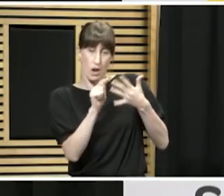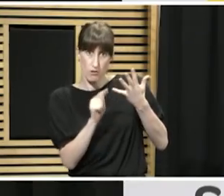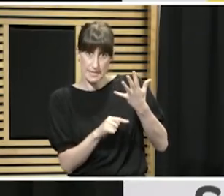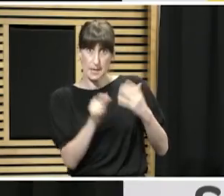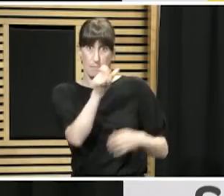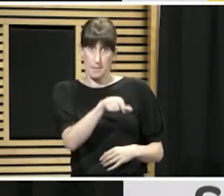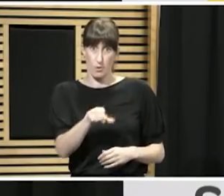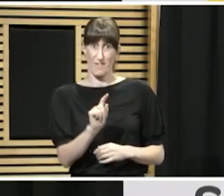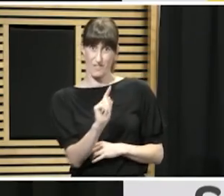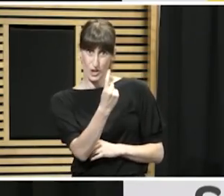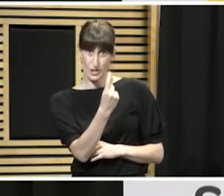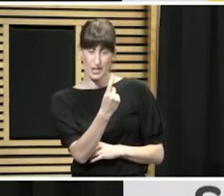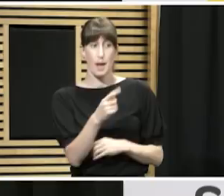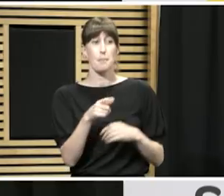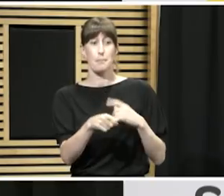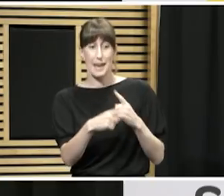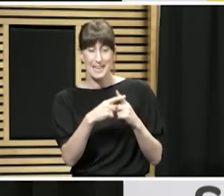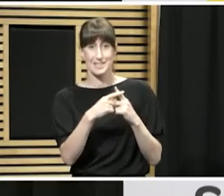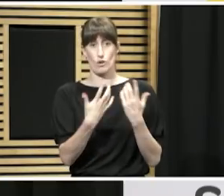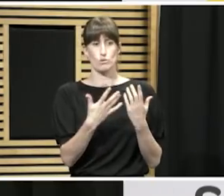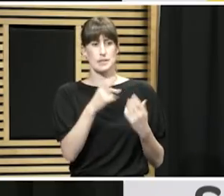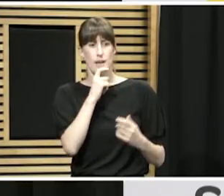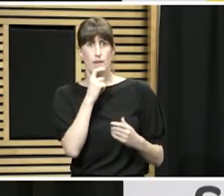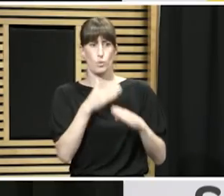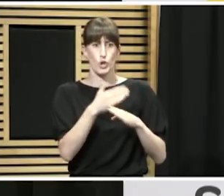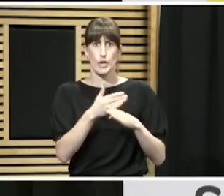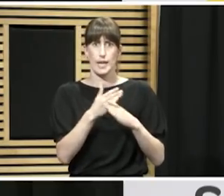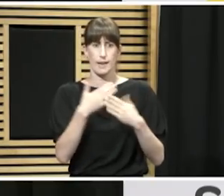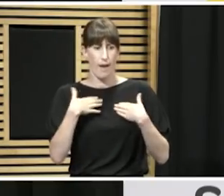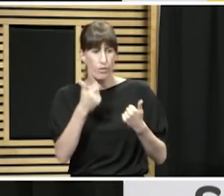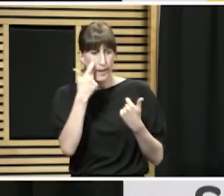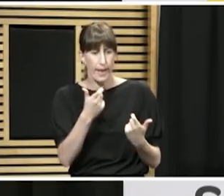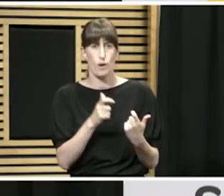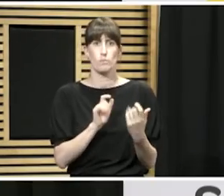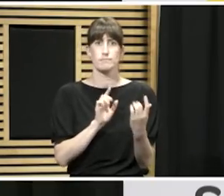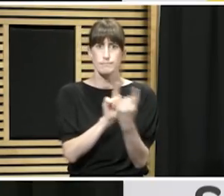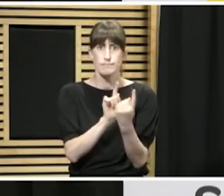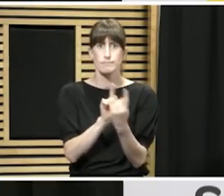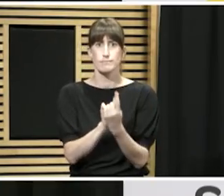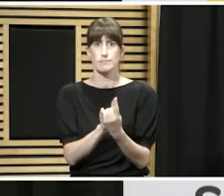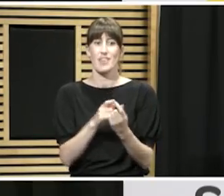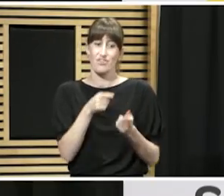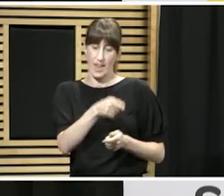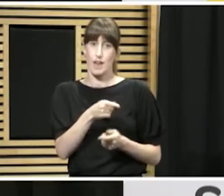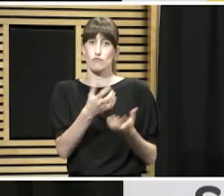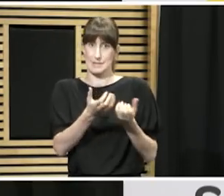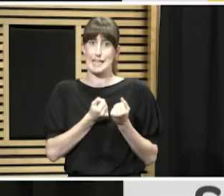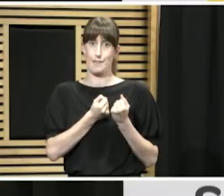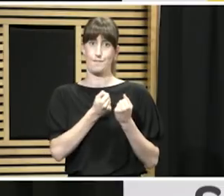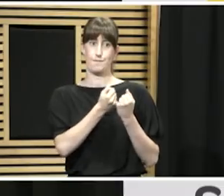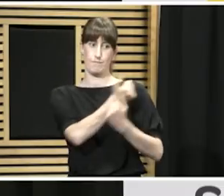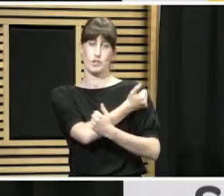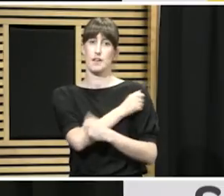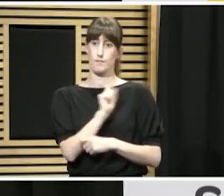well so that they can support our COVID-19 response. We want our people who are most likely to get